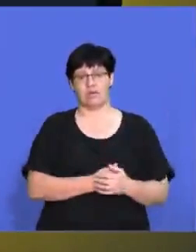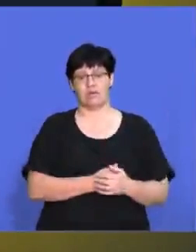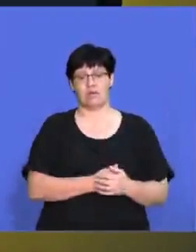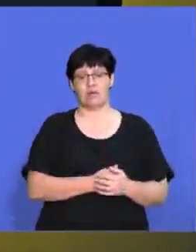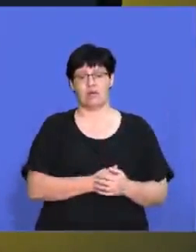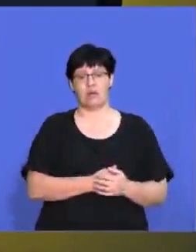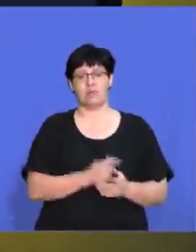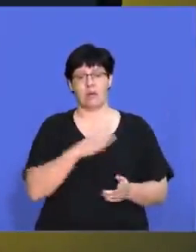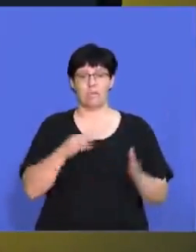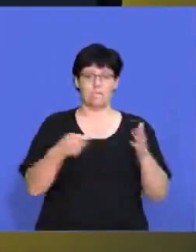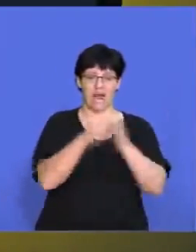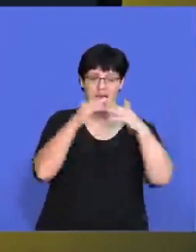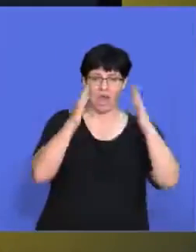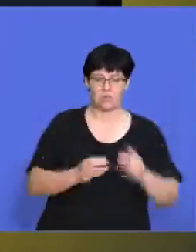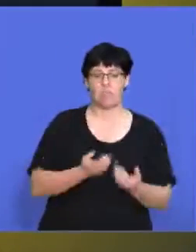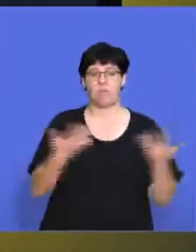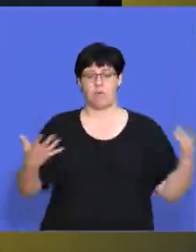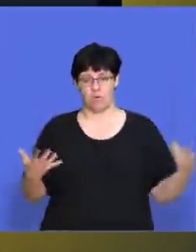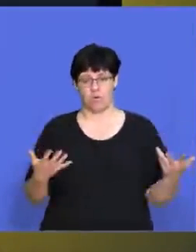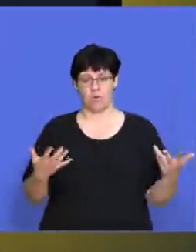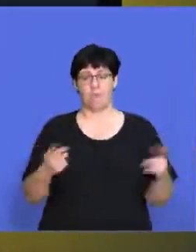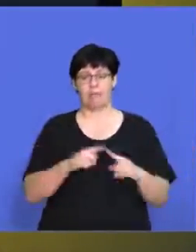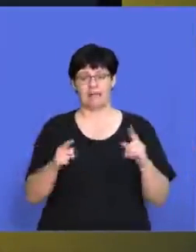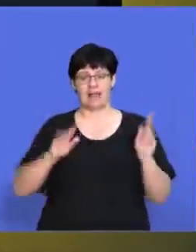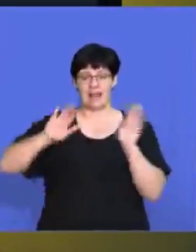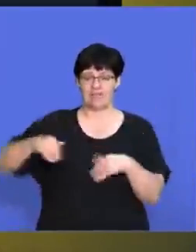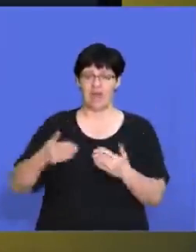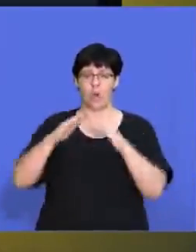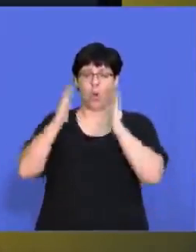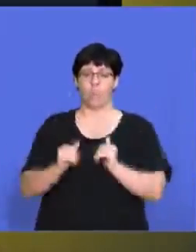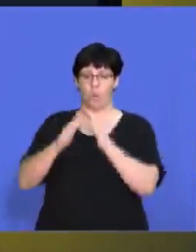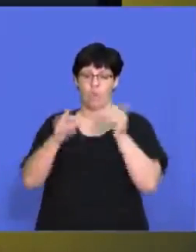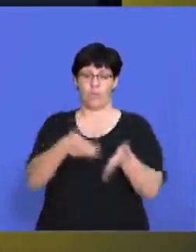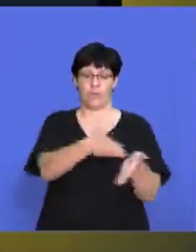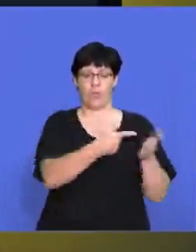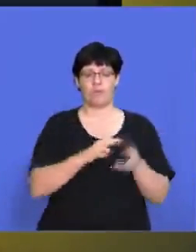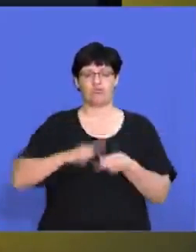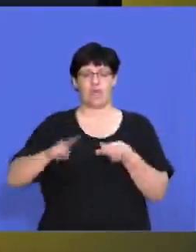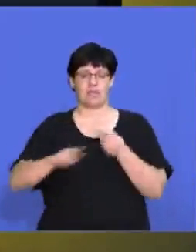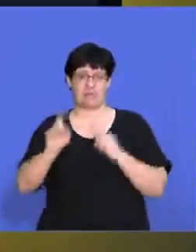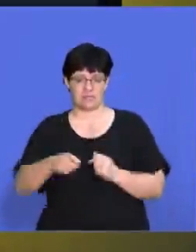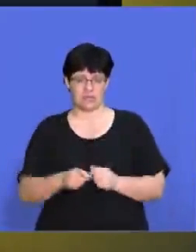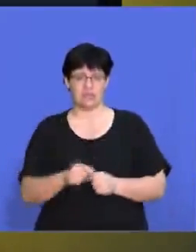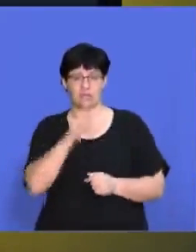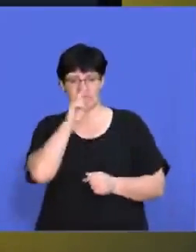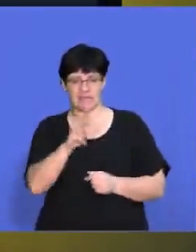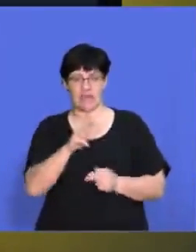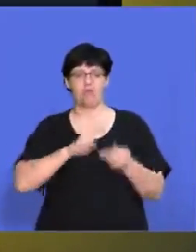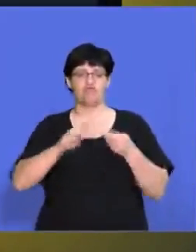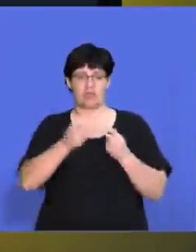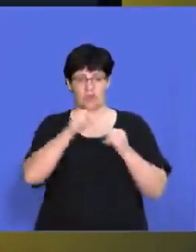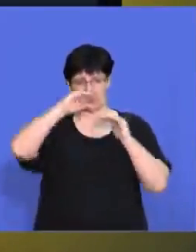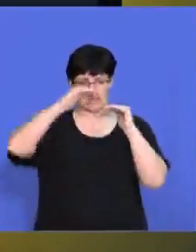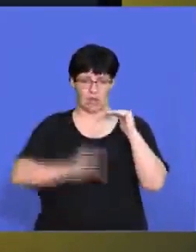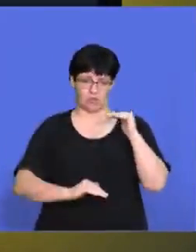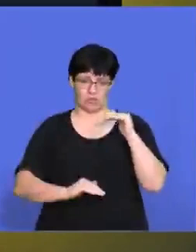are buying houses more. However, that leaves a lot of empty homes that need to be rented. So therefore we're going to see the rental prices go